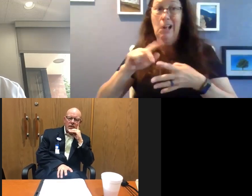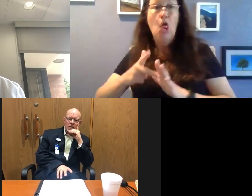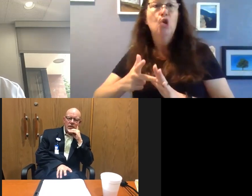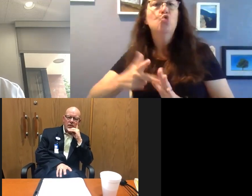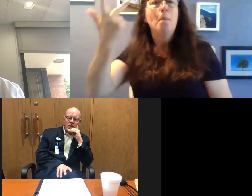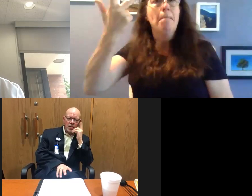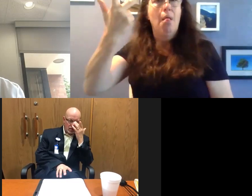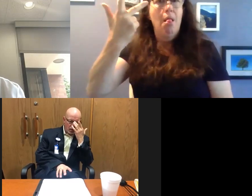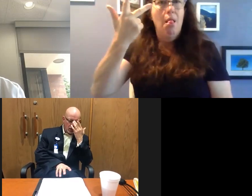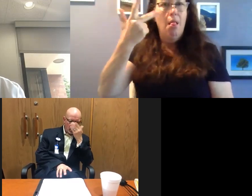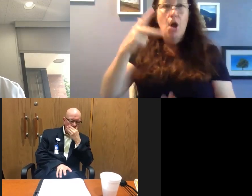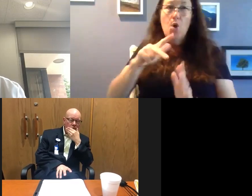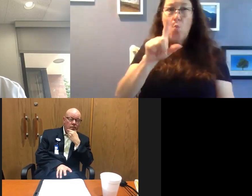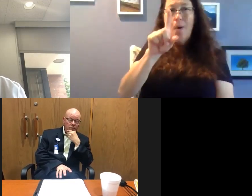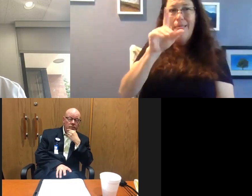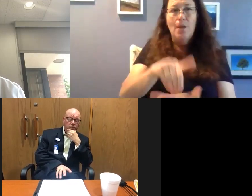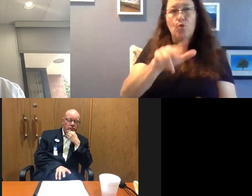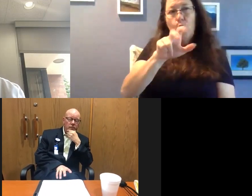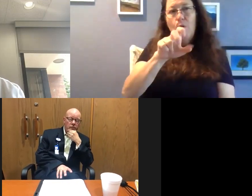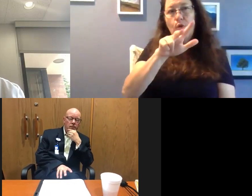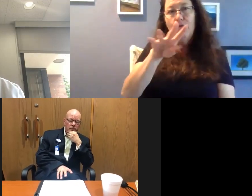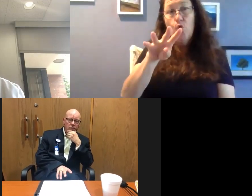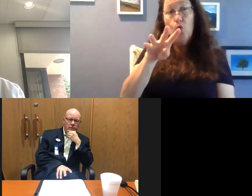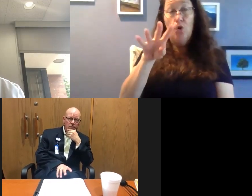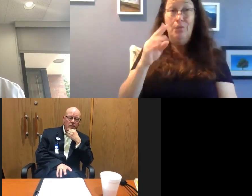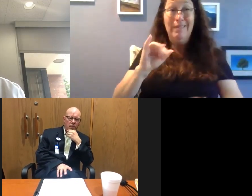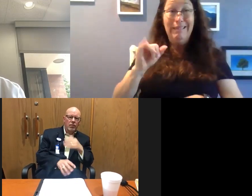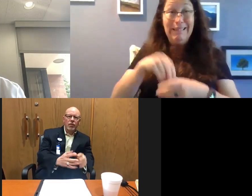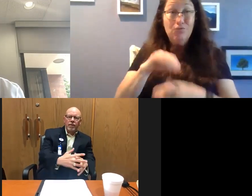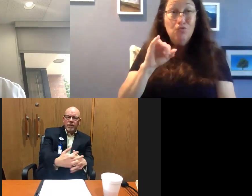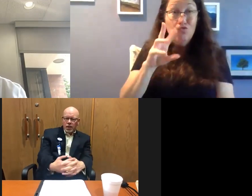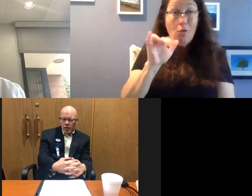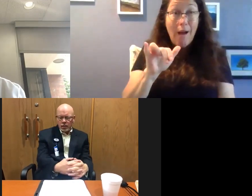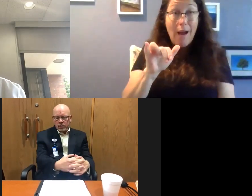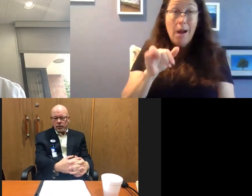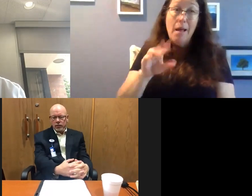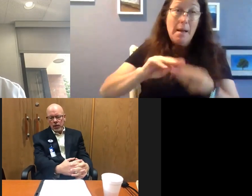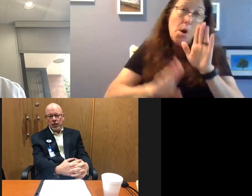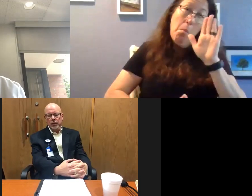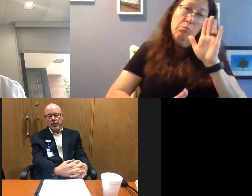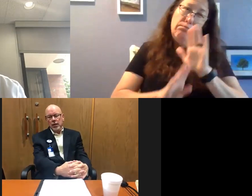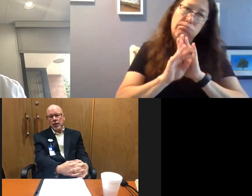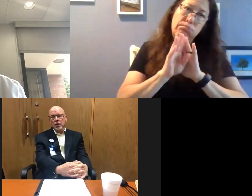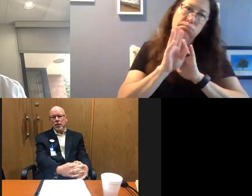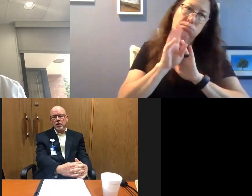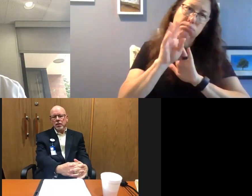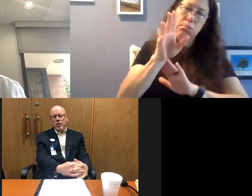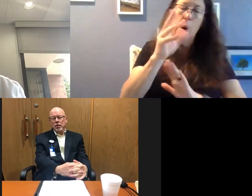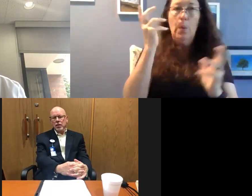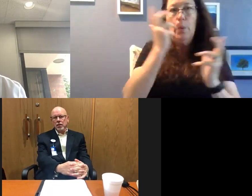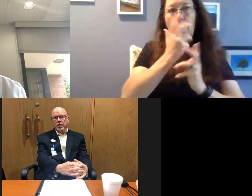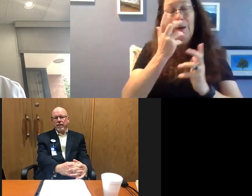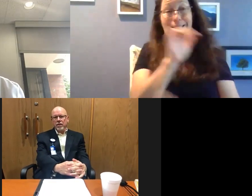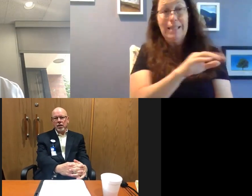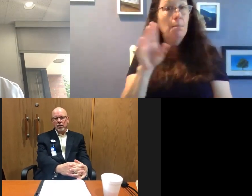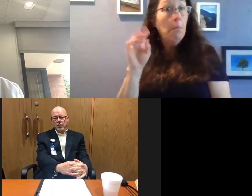1334 in the first seven days of July. And it's continued that way. We had the same thing that Bob